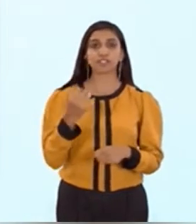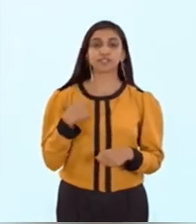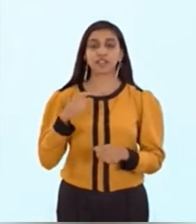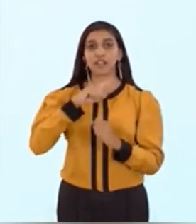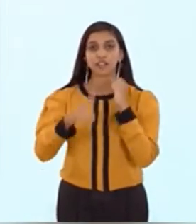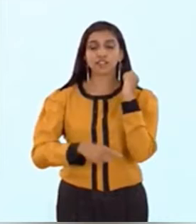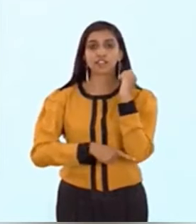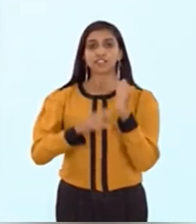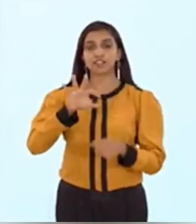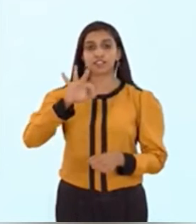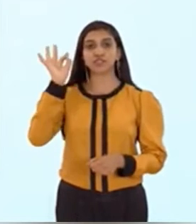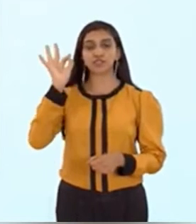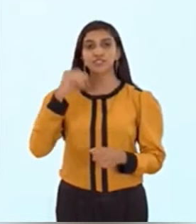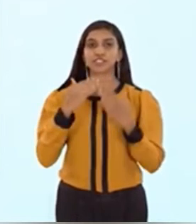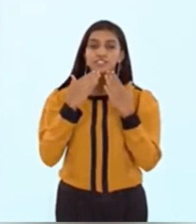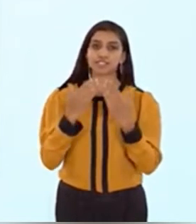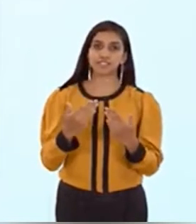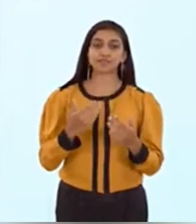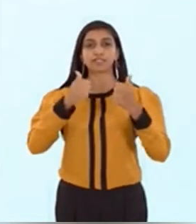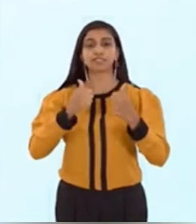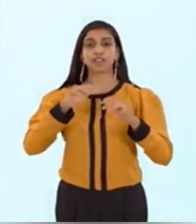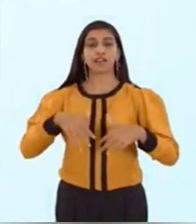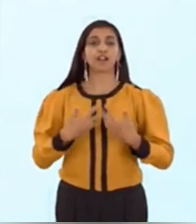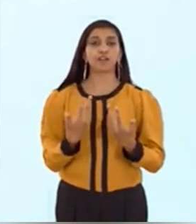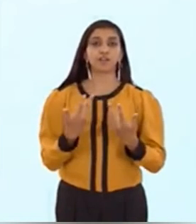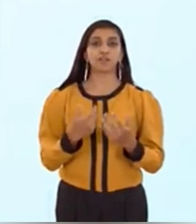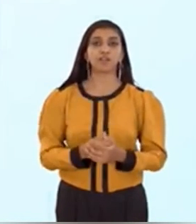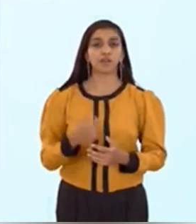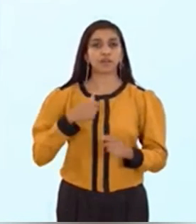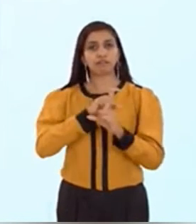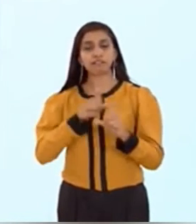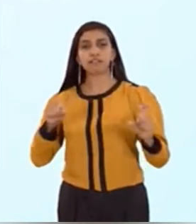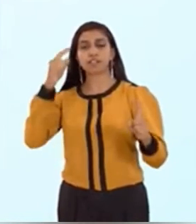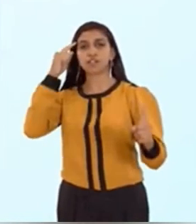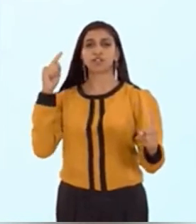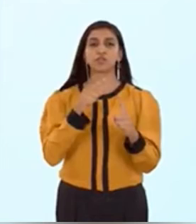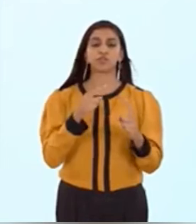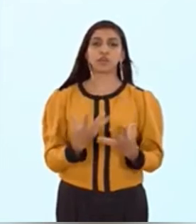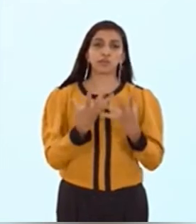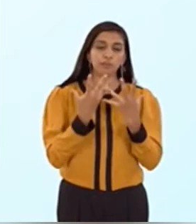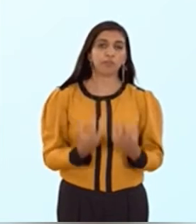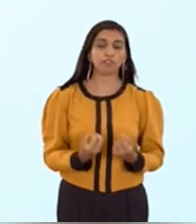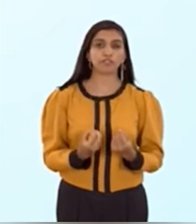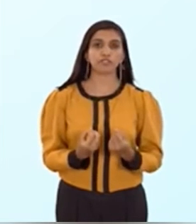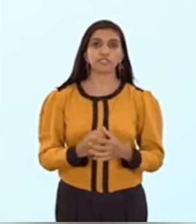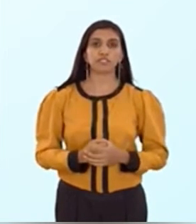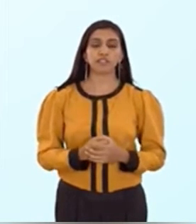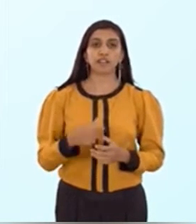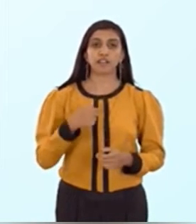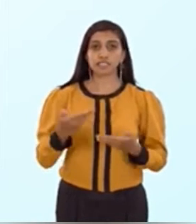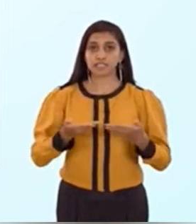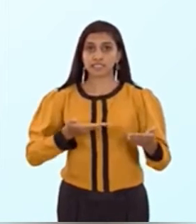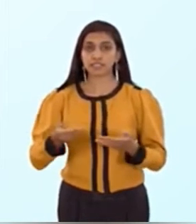reached their final round. Thank you, ATF. The company's success lies in a fact that we have a very clear